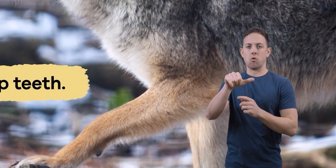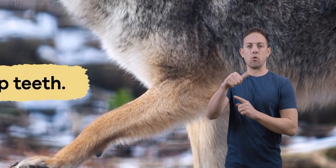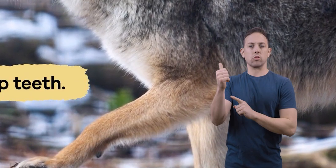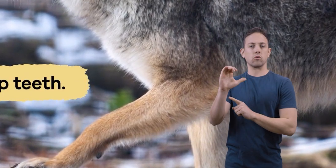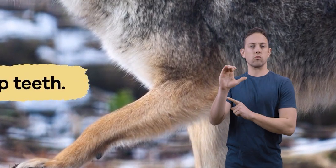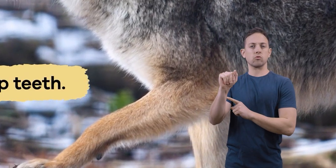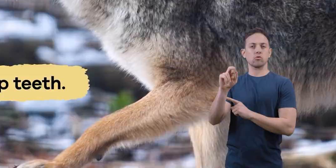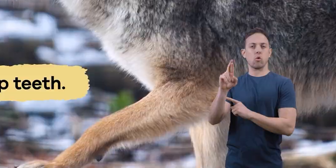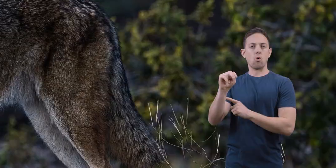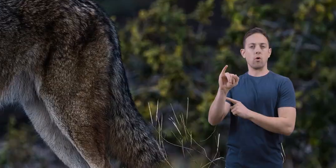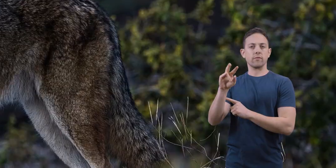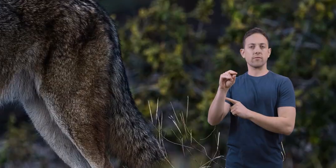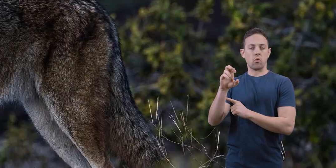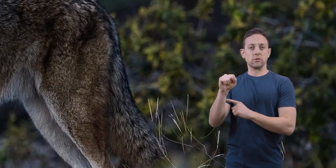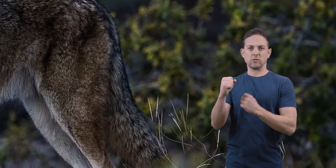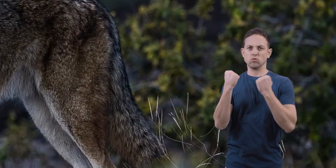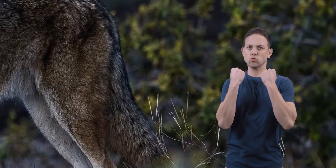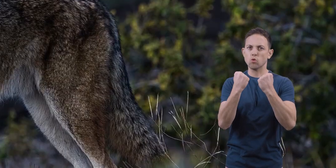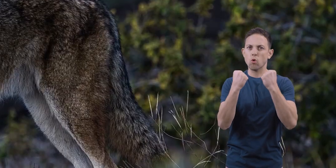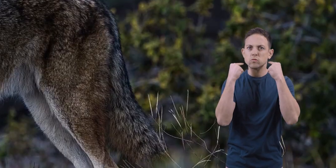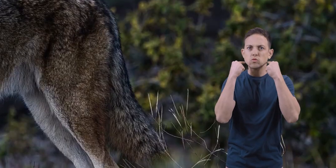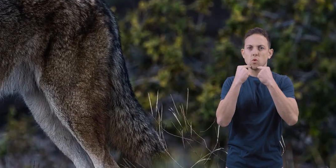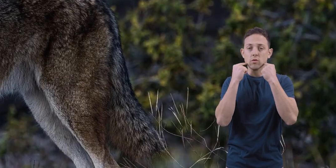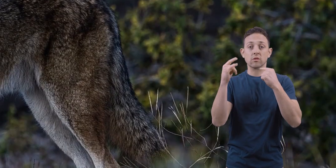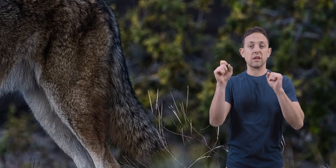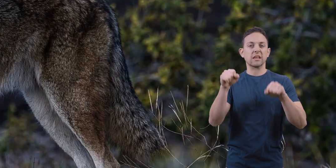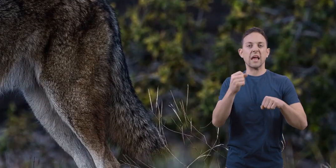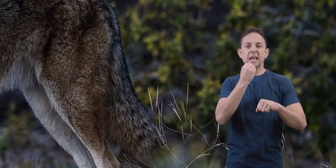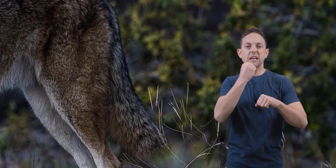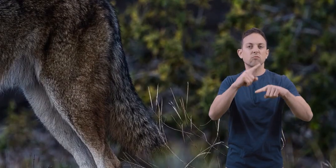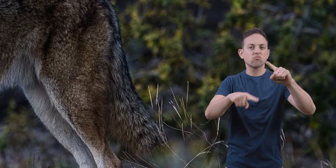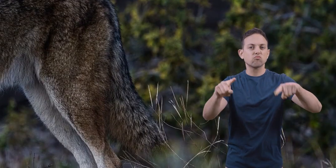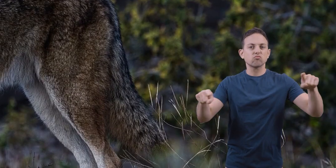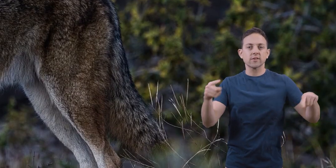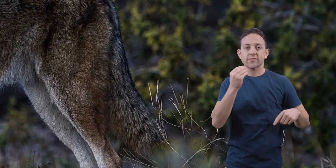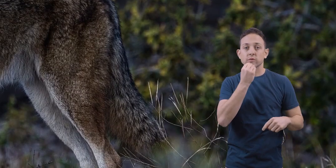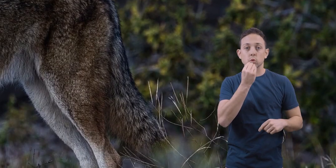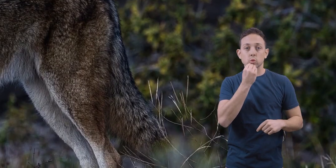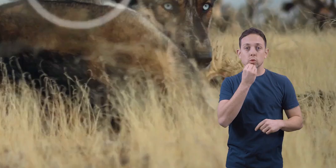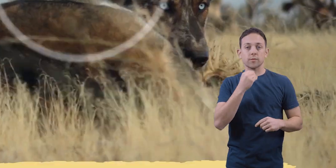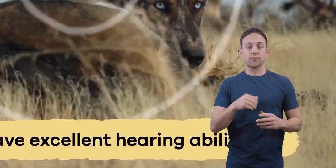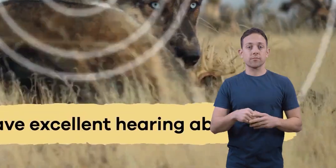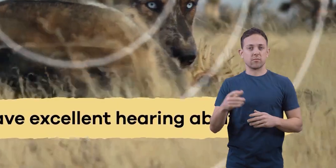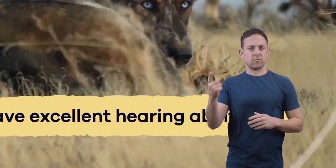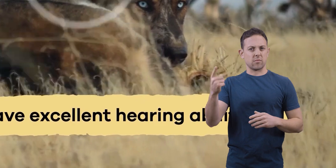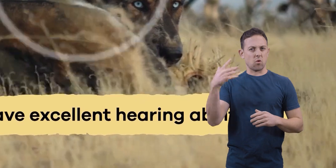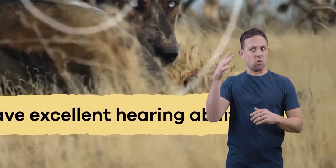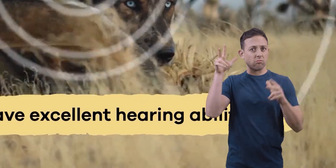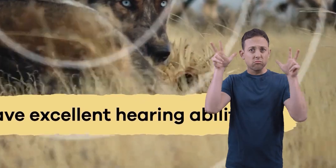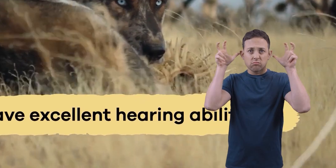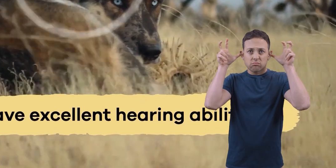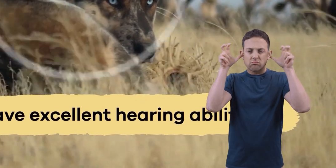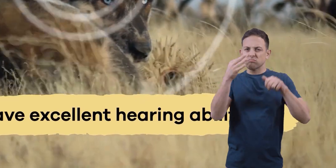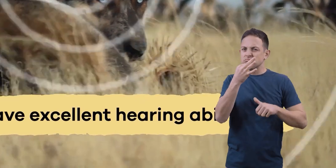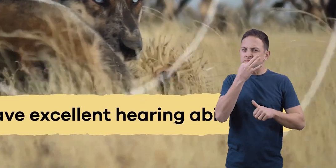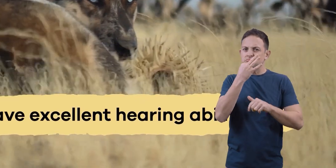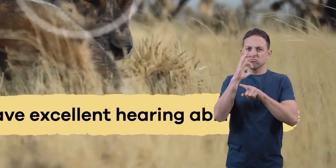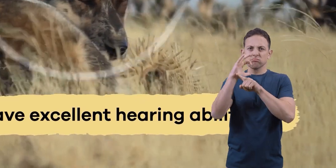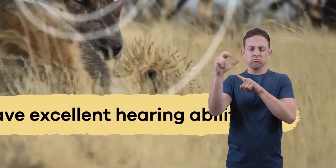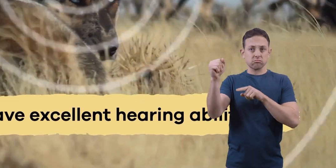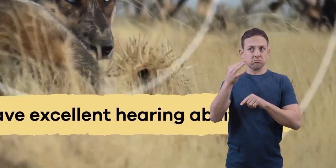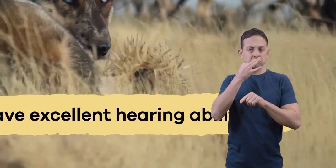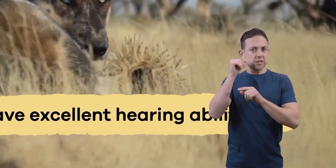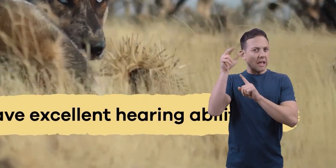like other carnivores, and strong jaws, so they can eat a variety of foods. Their excellent hearing abilities